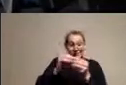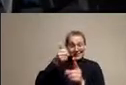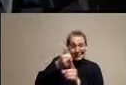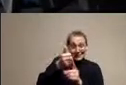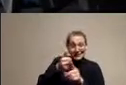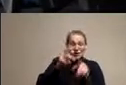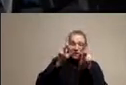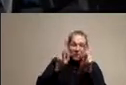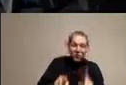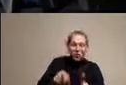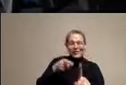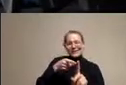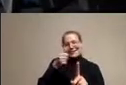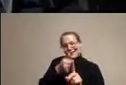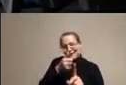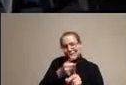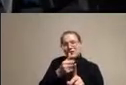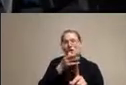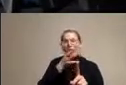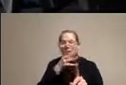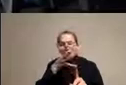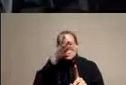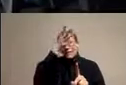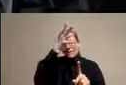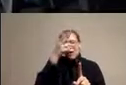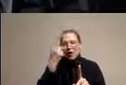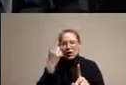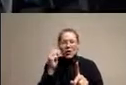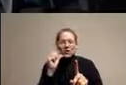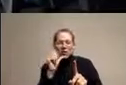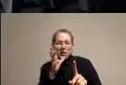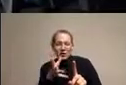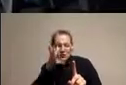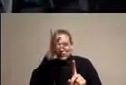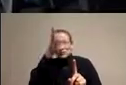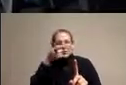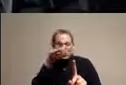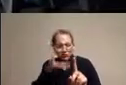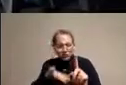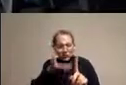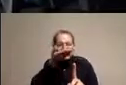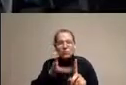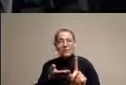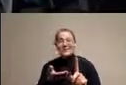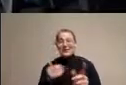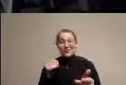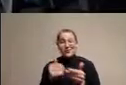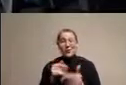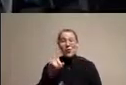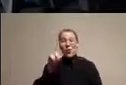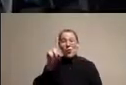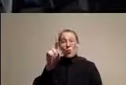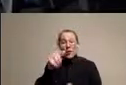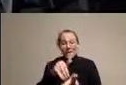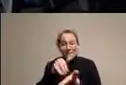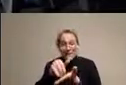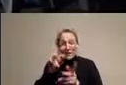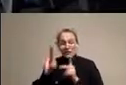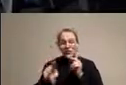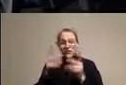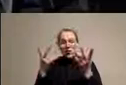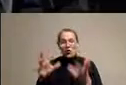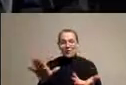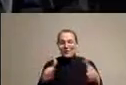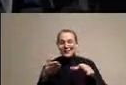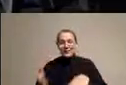cousins, aunts, lovers, friends. And it's important to remember that the nearly one million people who have died from COVID are people who were